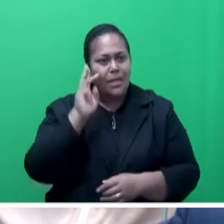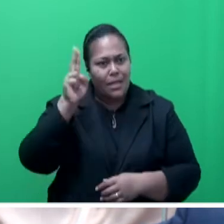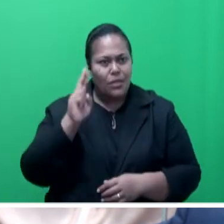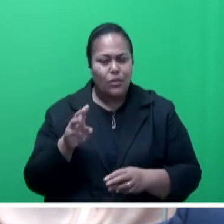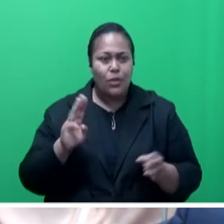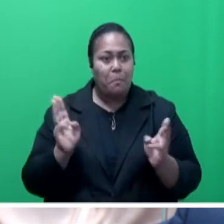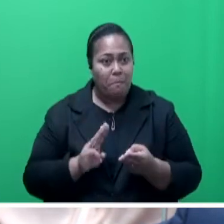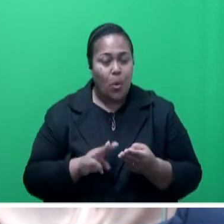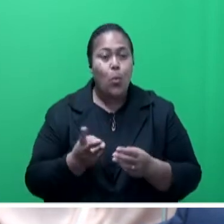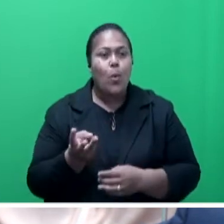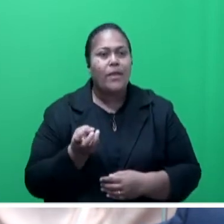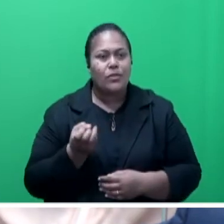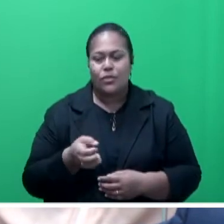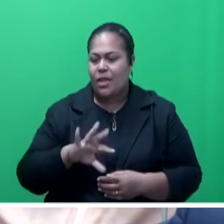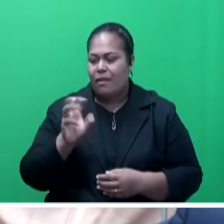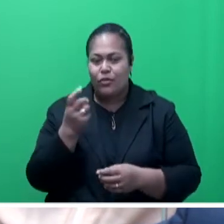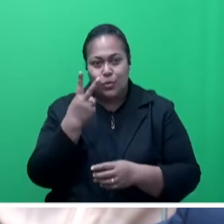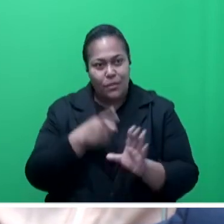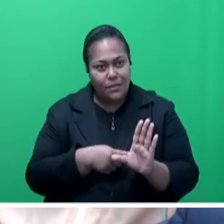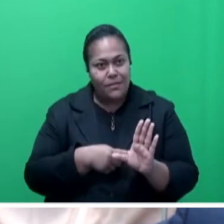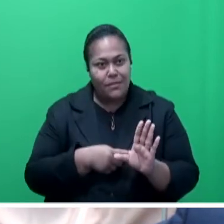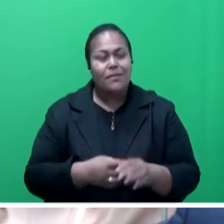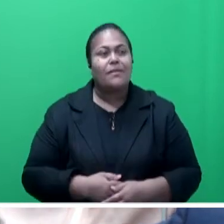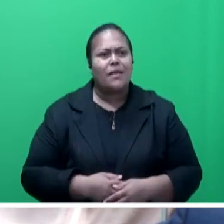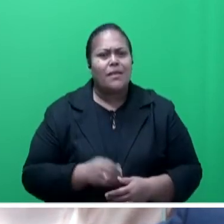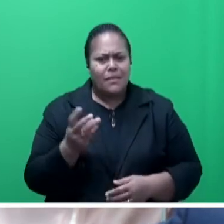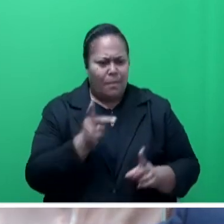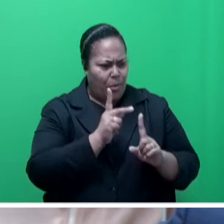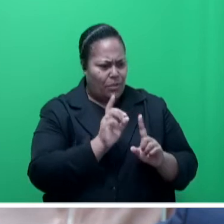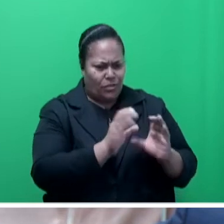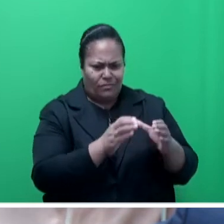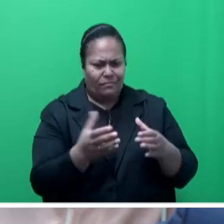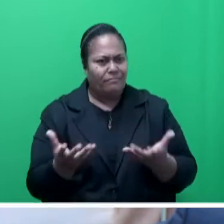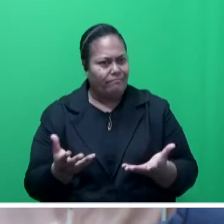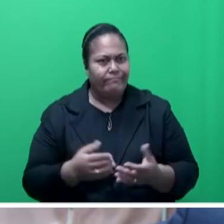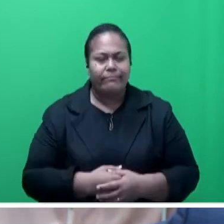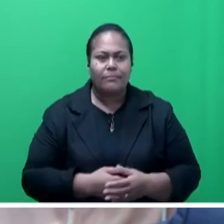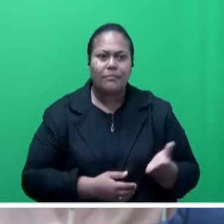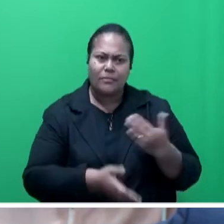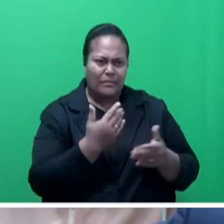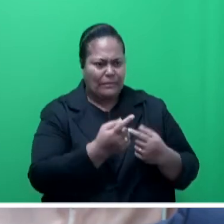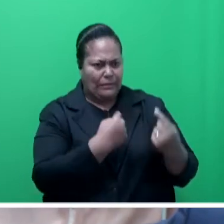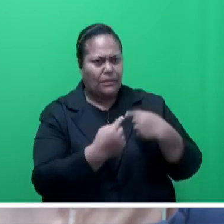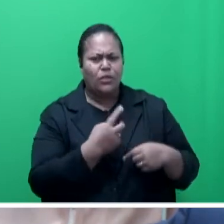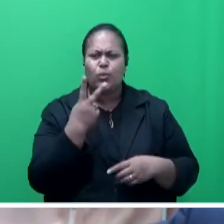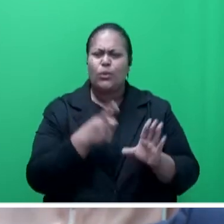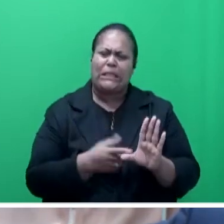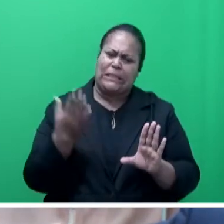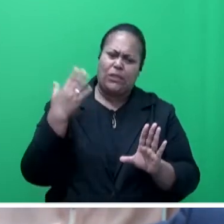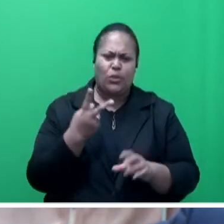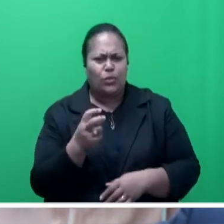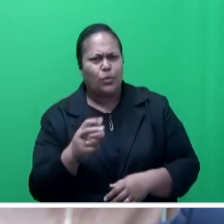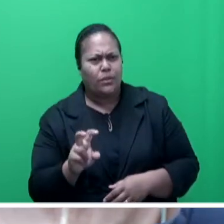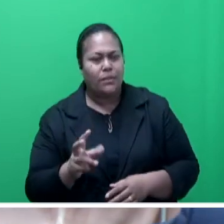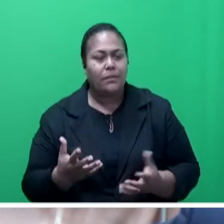two years. Some politicians on, I think the Papi lot have said that we should have revised it two years ago in 2020.